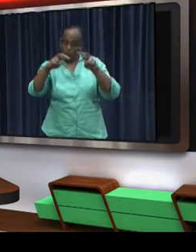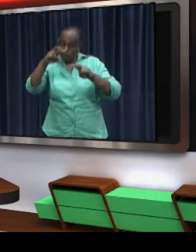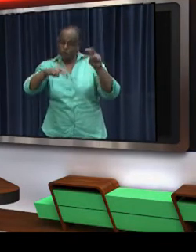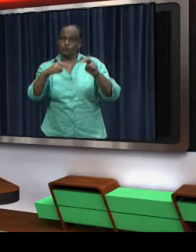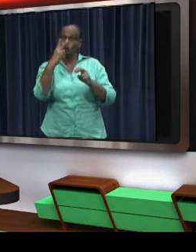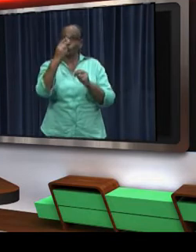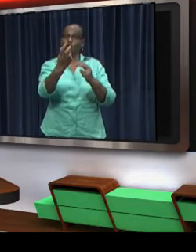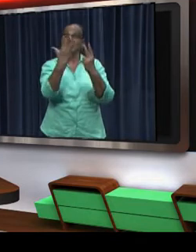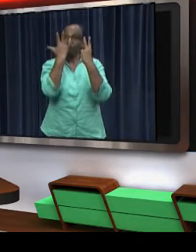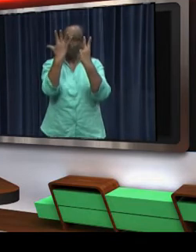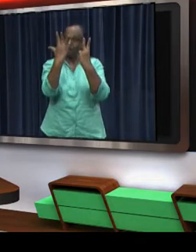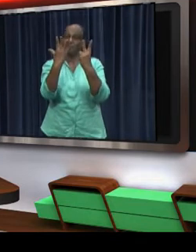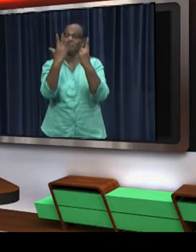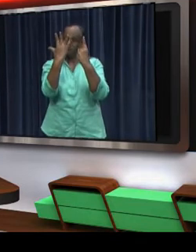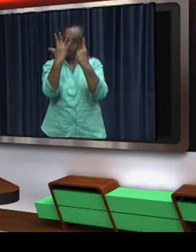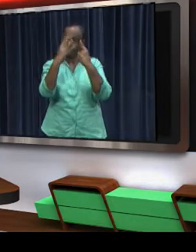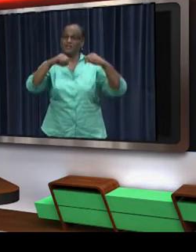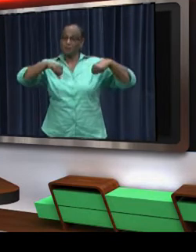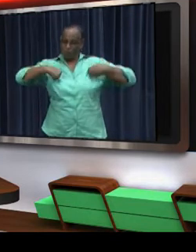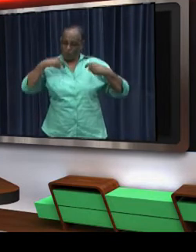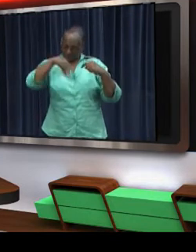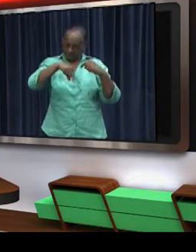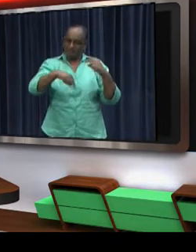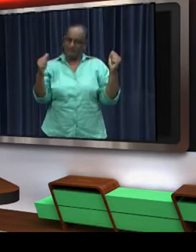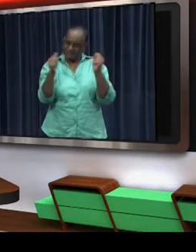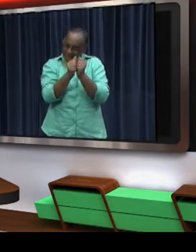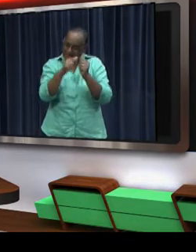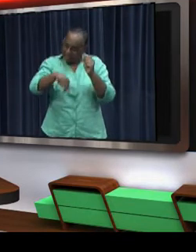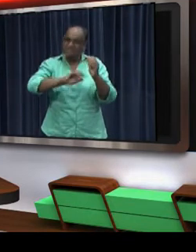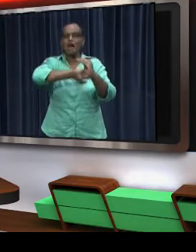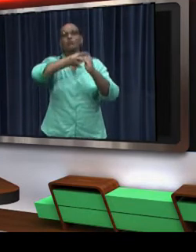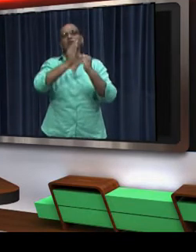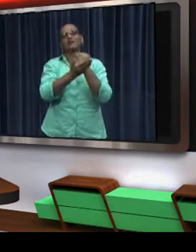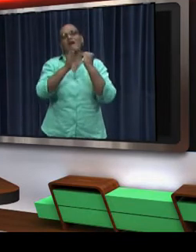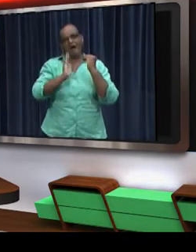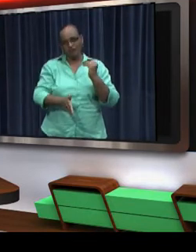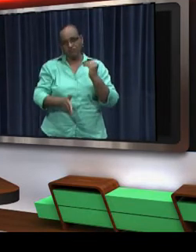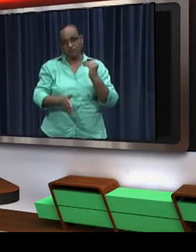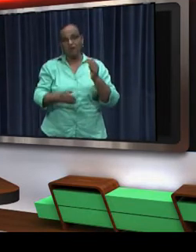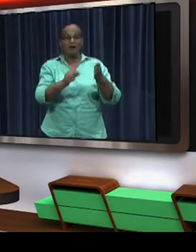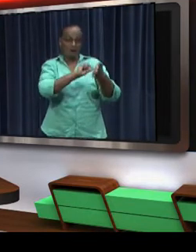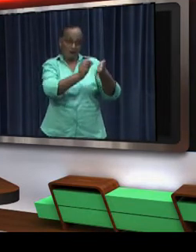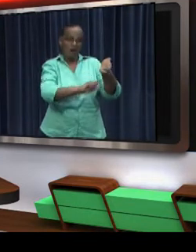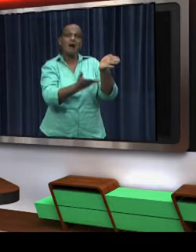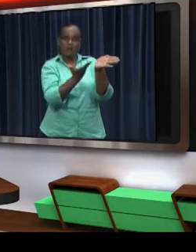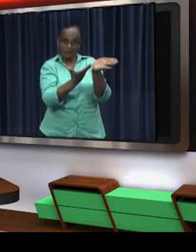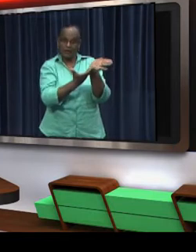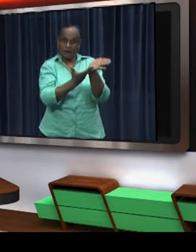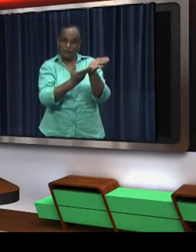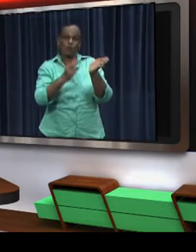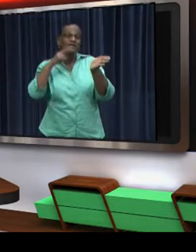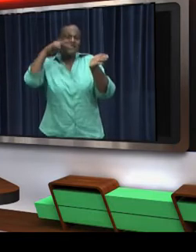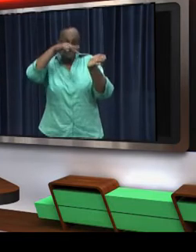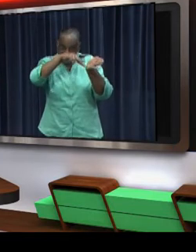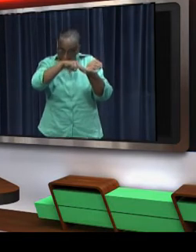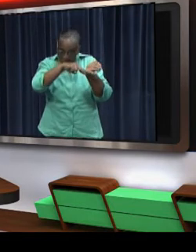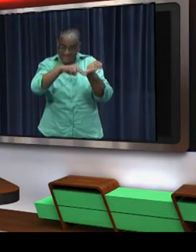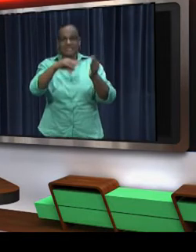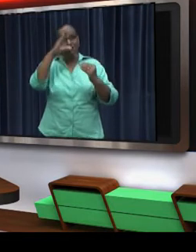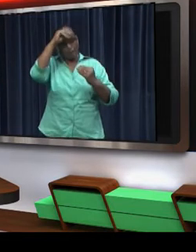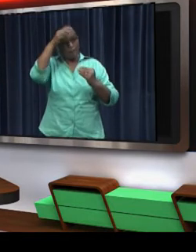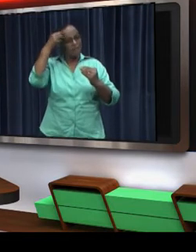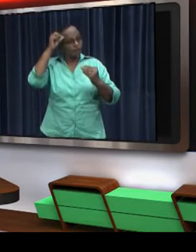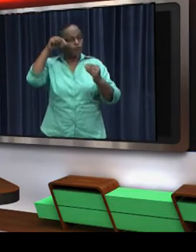started in 2015 by mid-year 2017. The report will provide